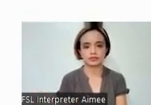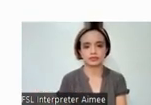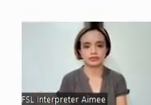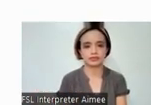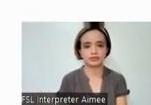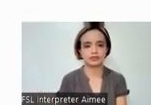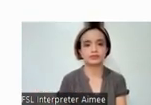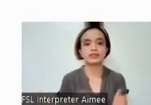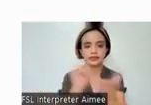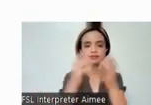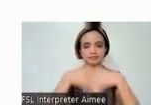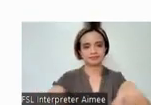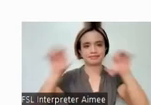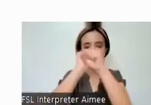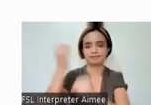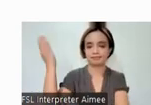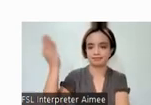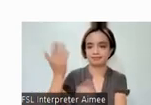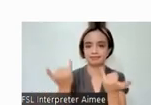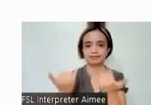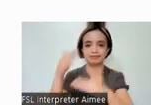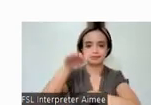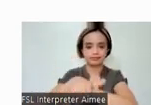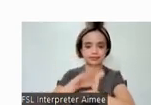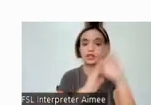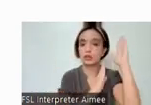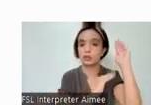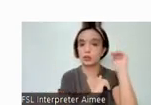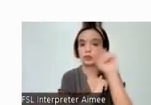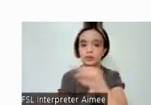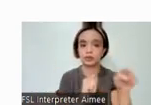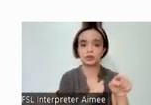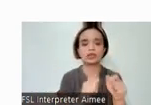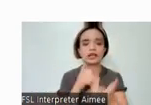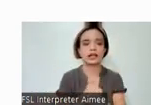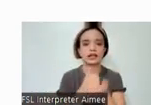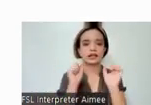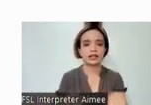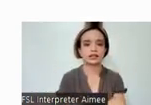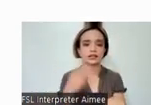And that ends our presentation for this afternoon. We hope you were able to find this useful. Thank